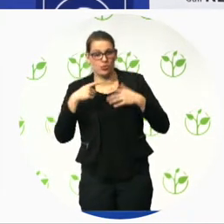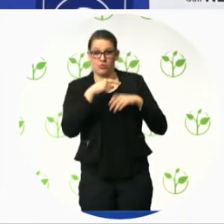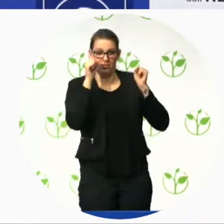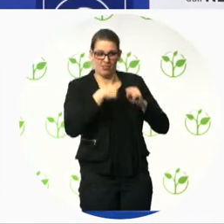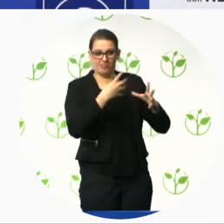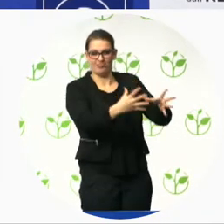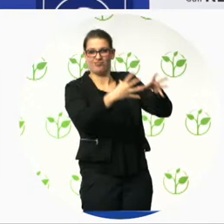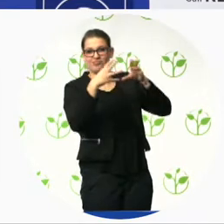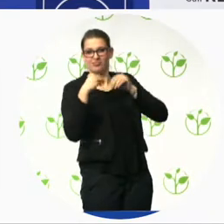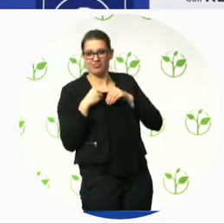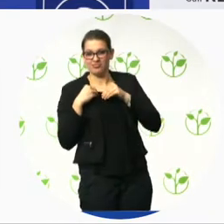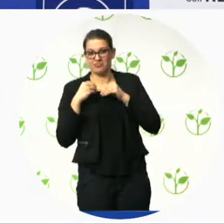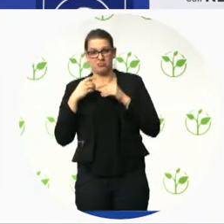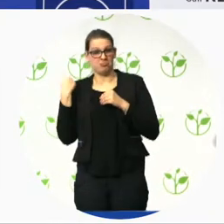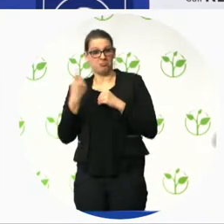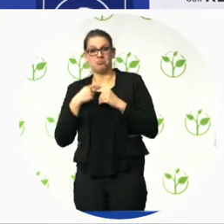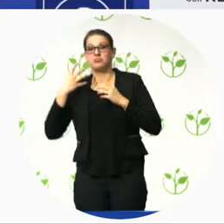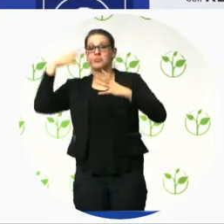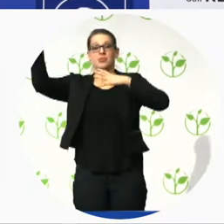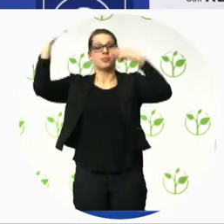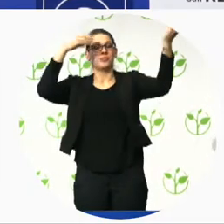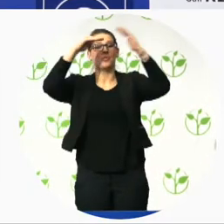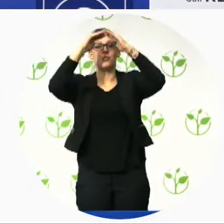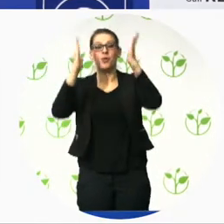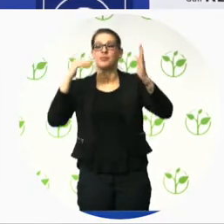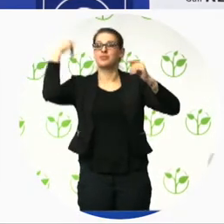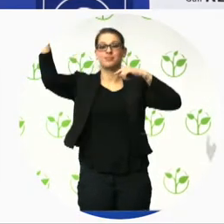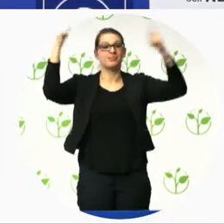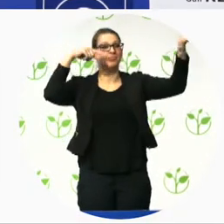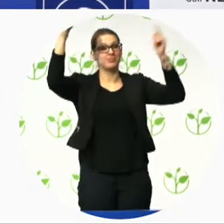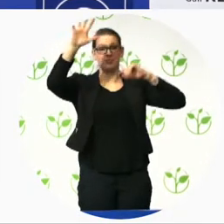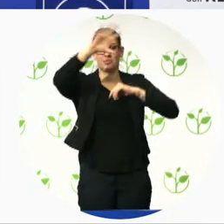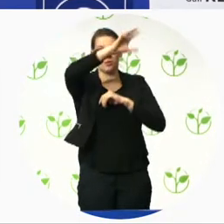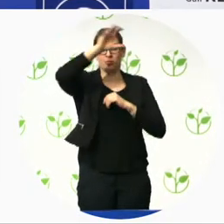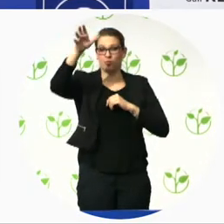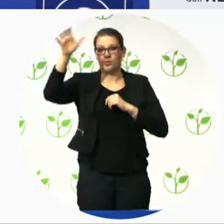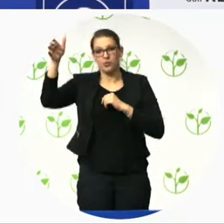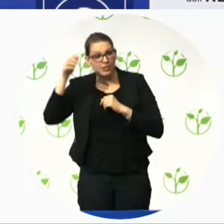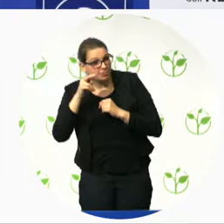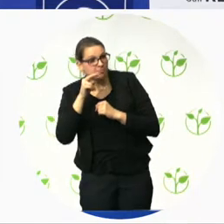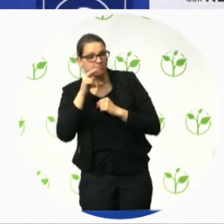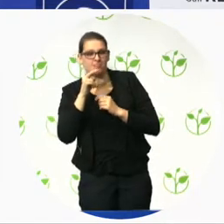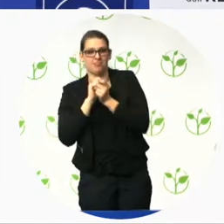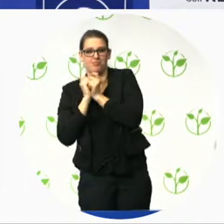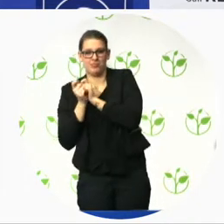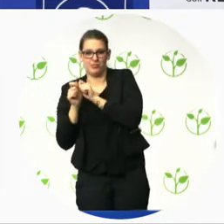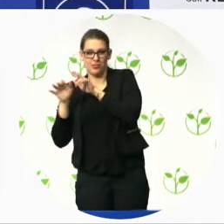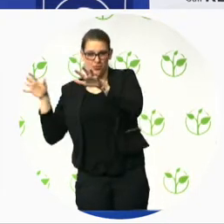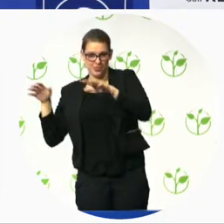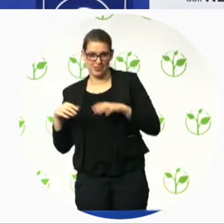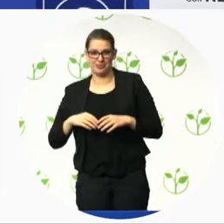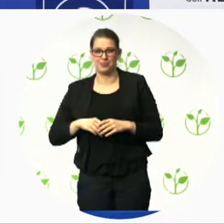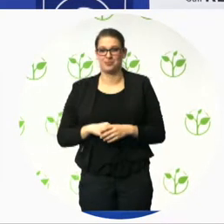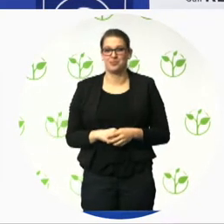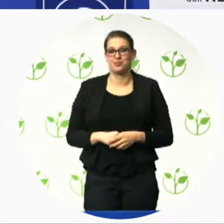buildings and cities. Let me tell you that in the places where we work, in the places where we